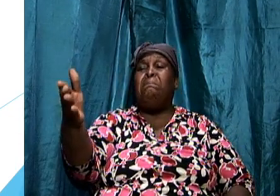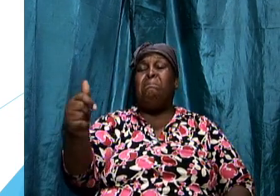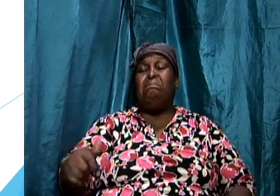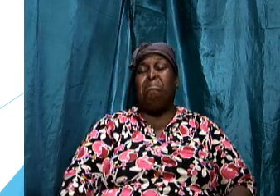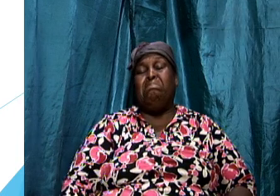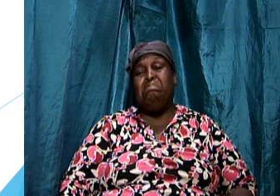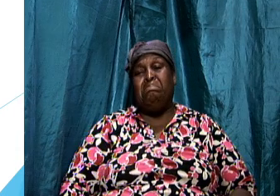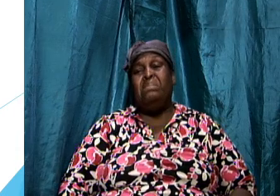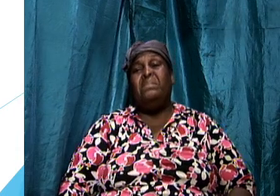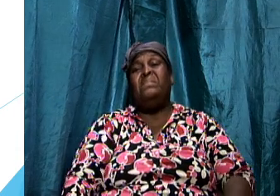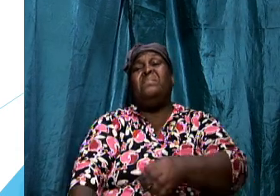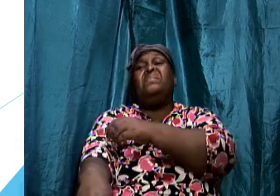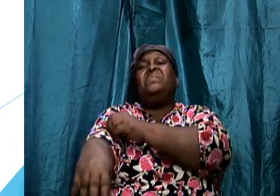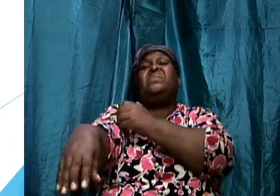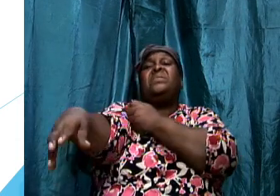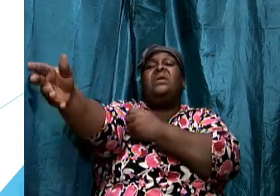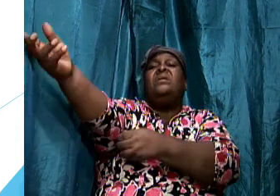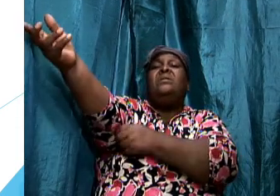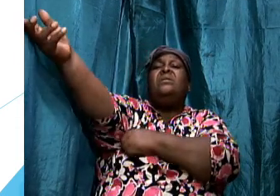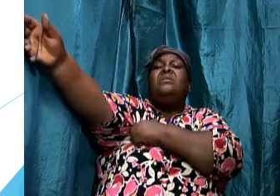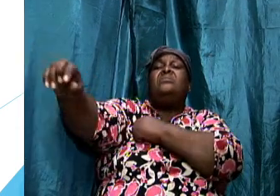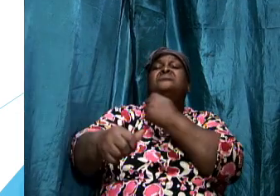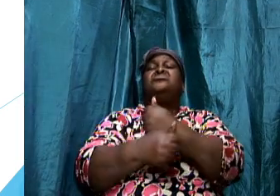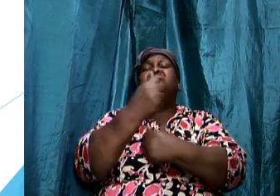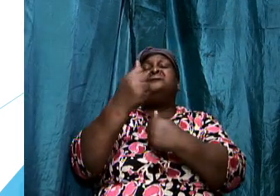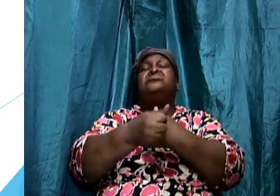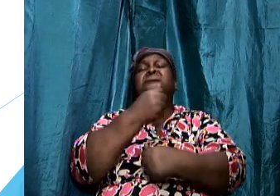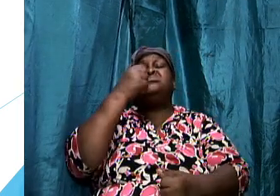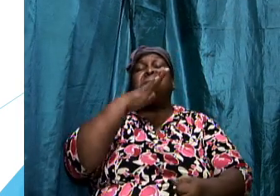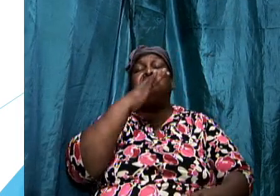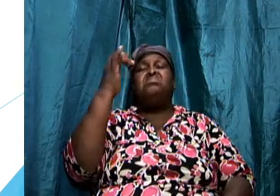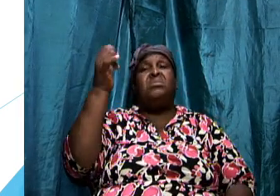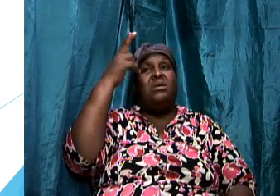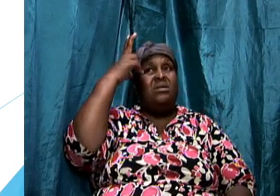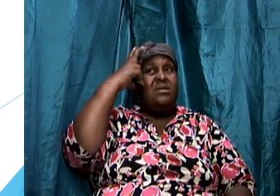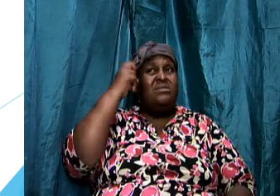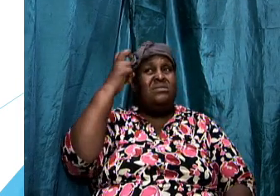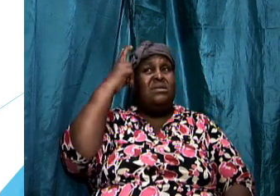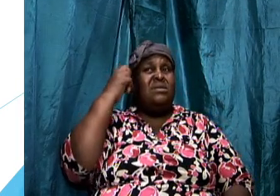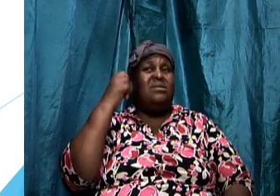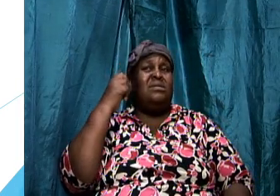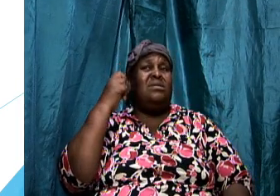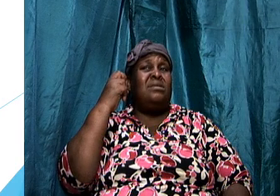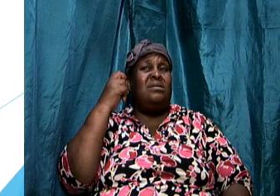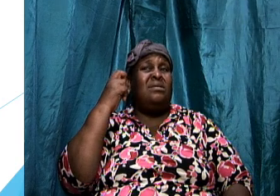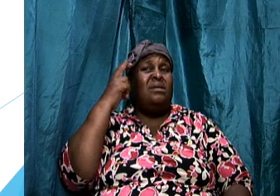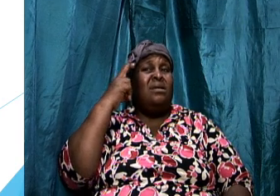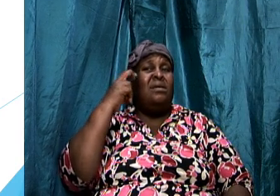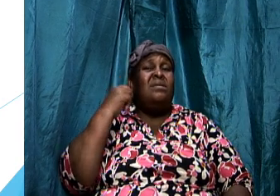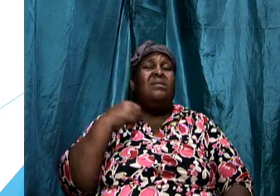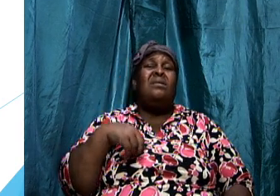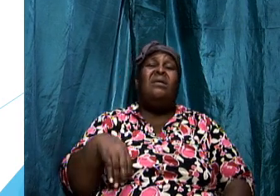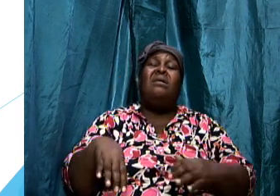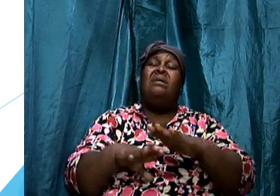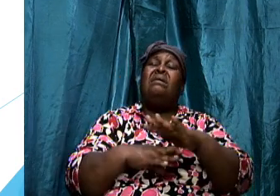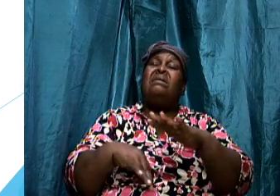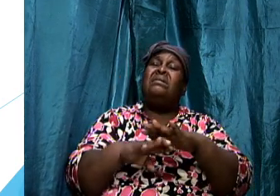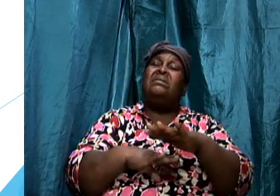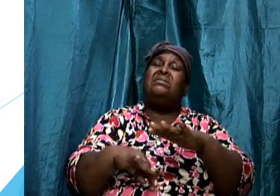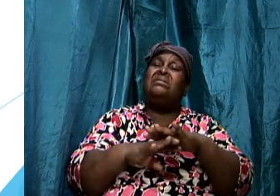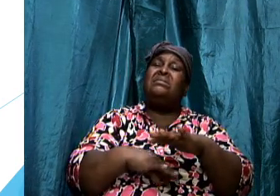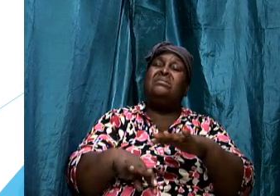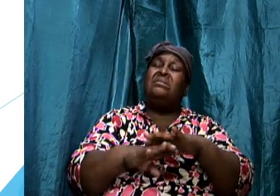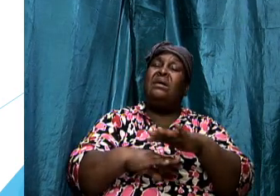and they were destroyed by the adversary they underestimated the extent